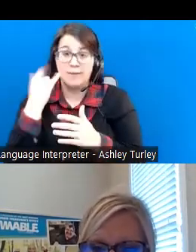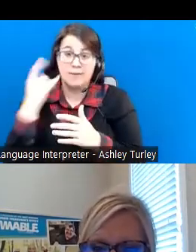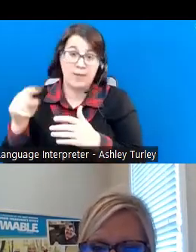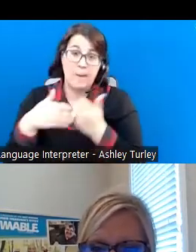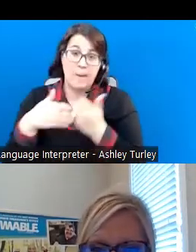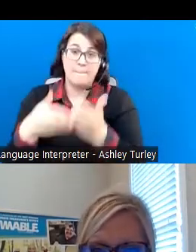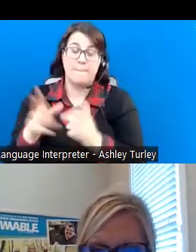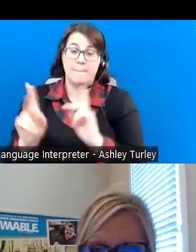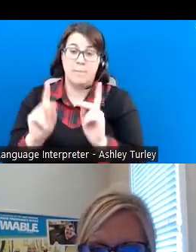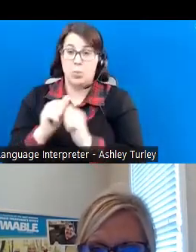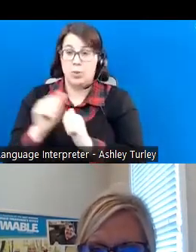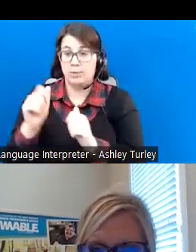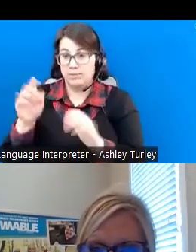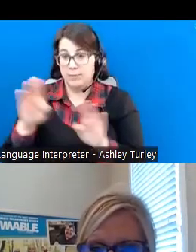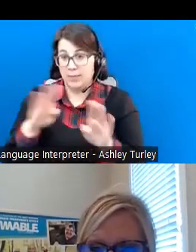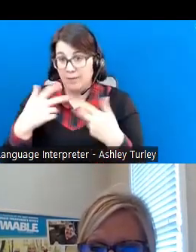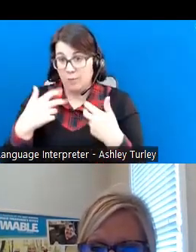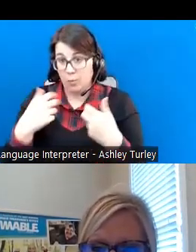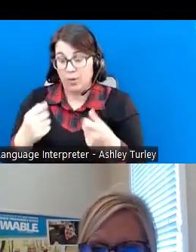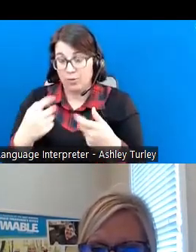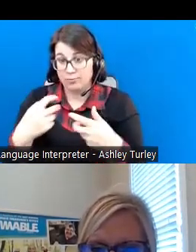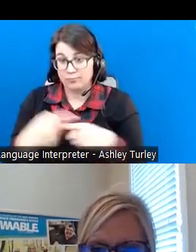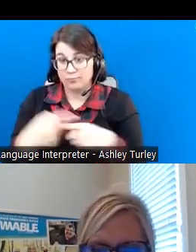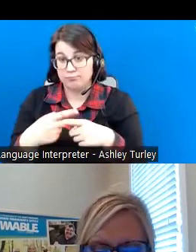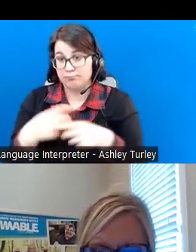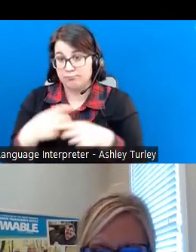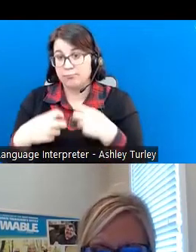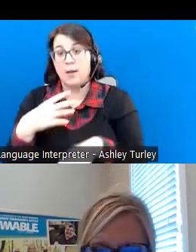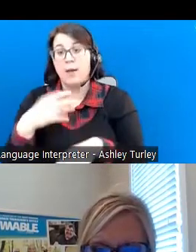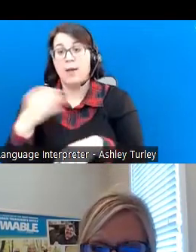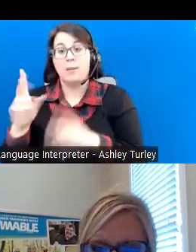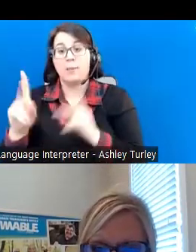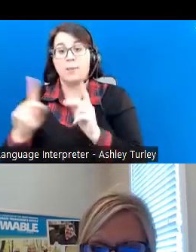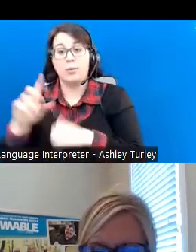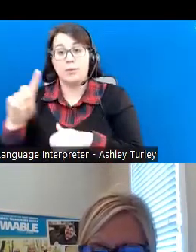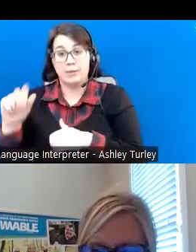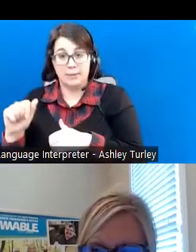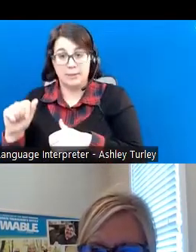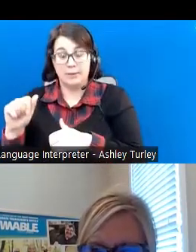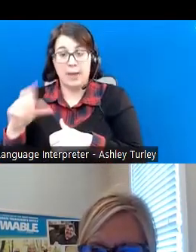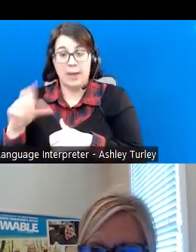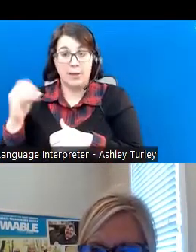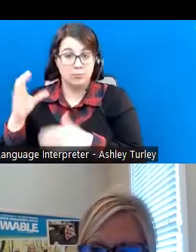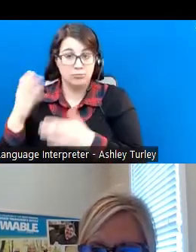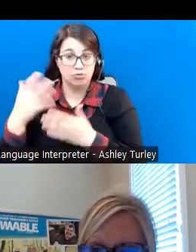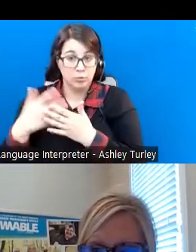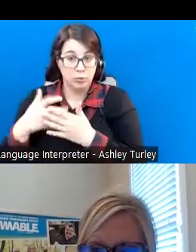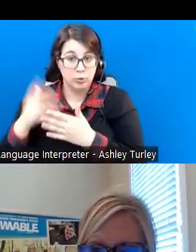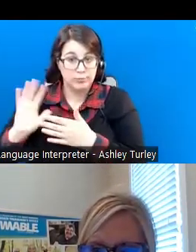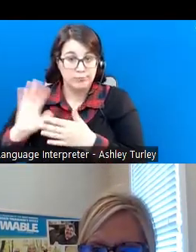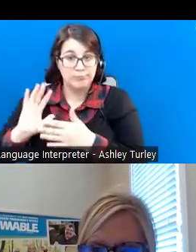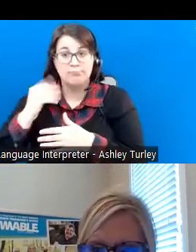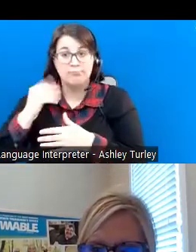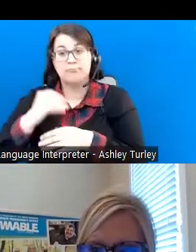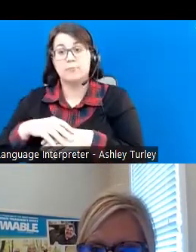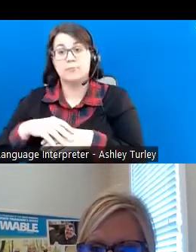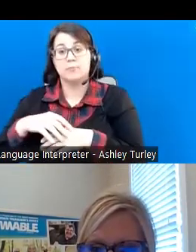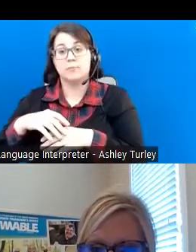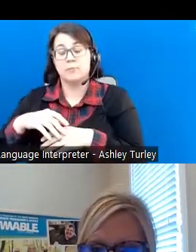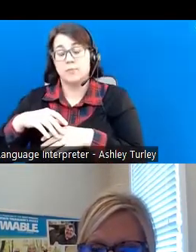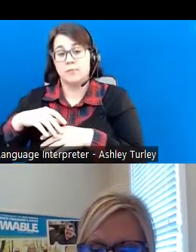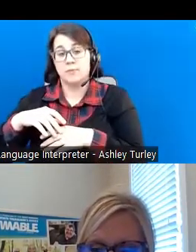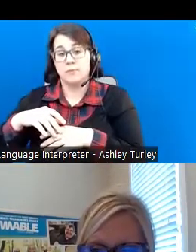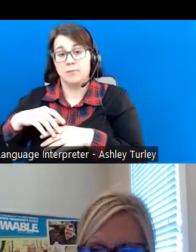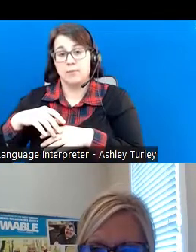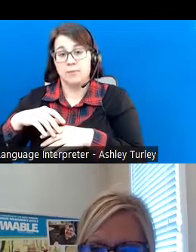with behavioral health conditions, as well as individuals with disabilities and criminal histories that obtain and maintain